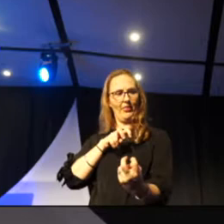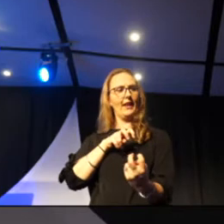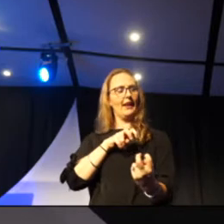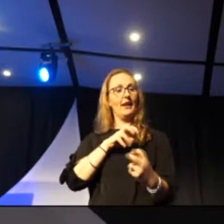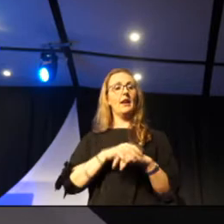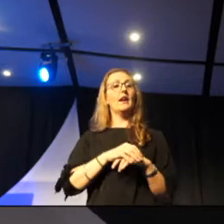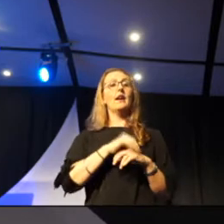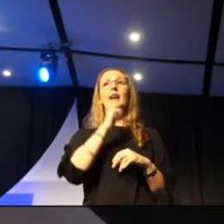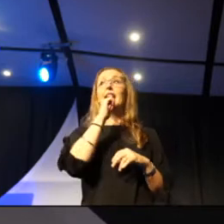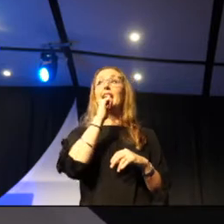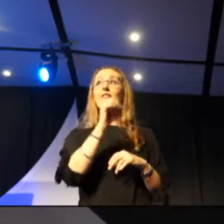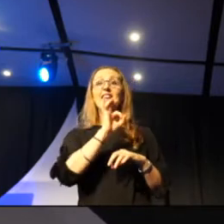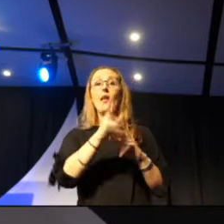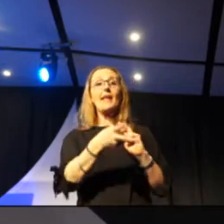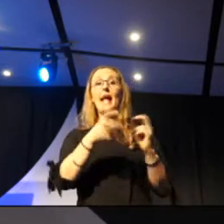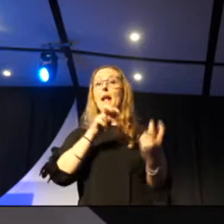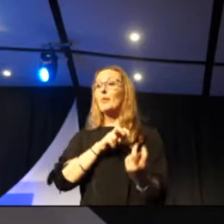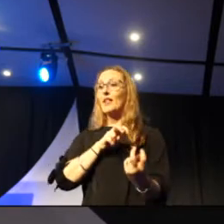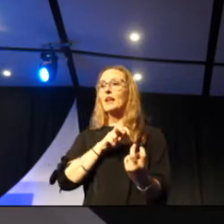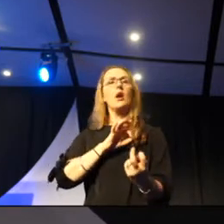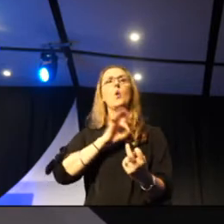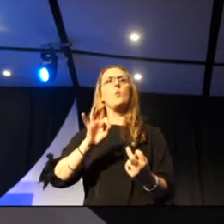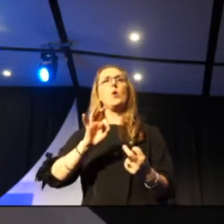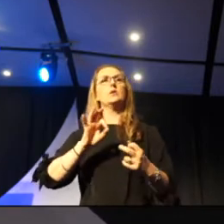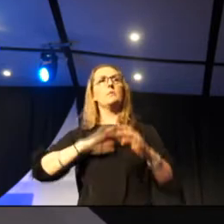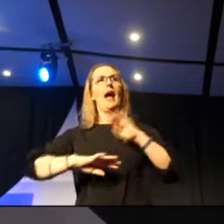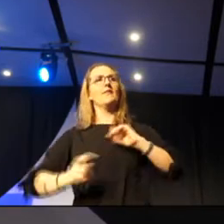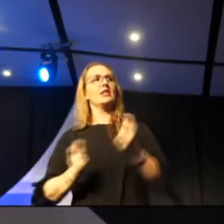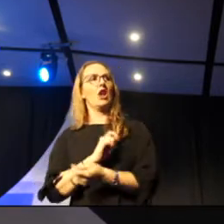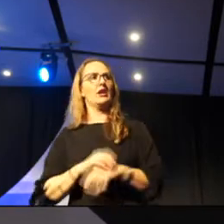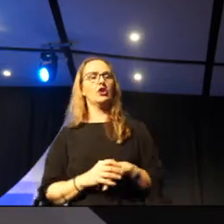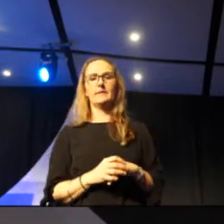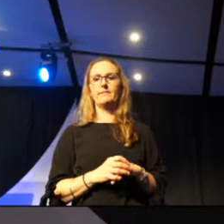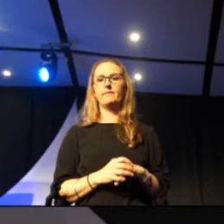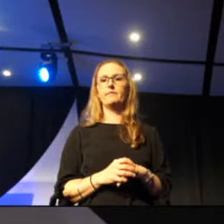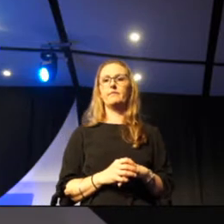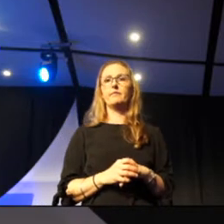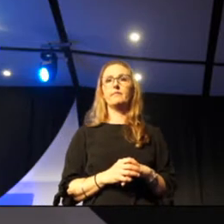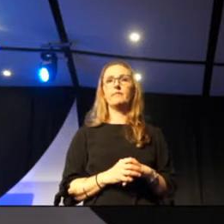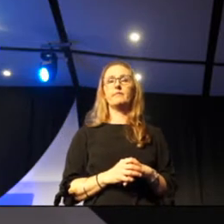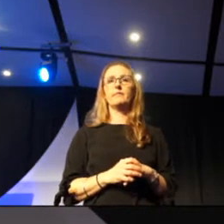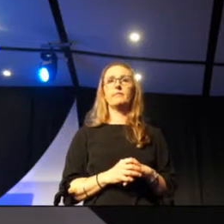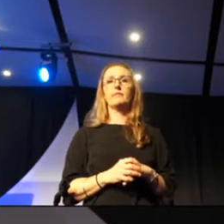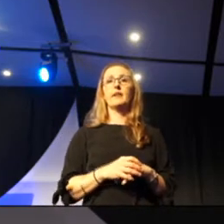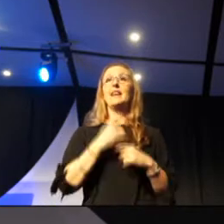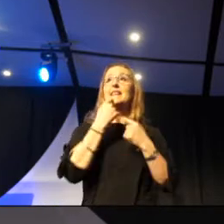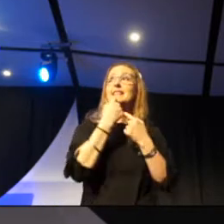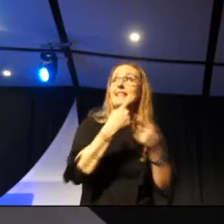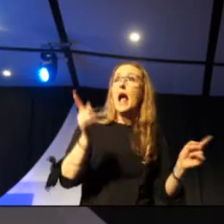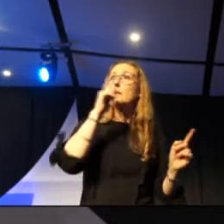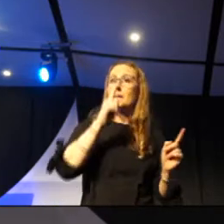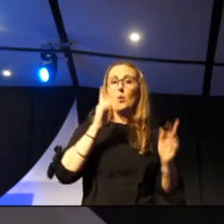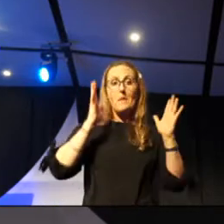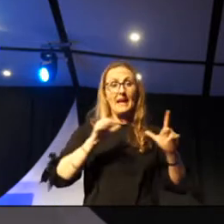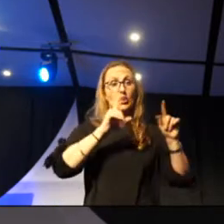you won't act on it. You can't just tell people what to do. We've realised